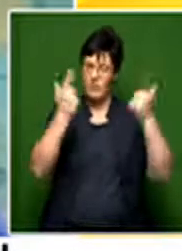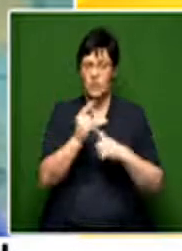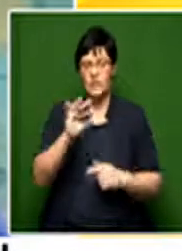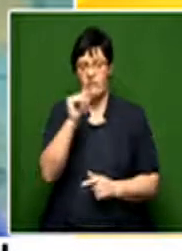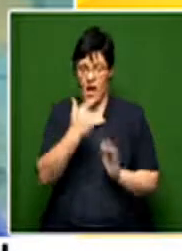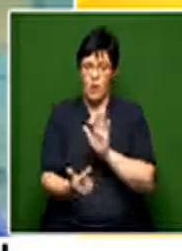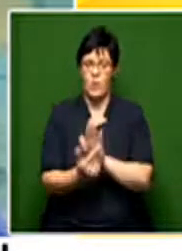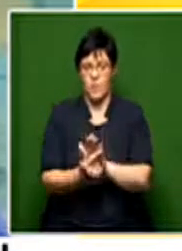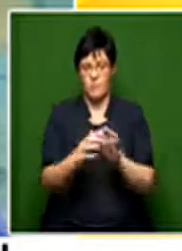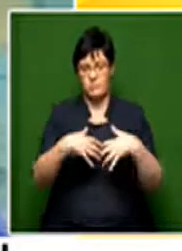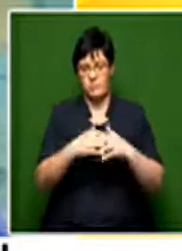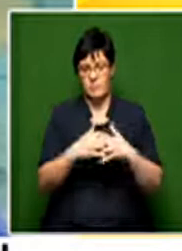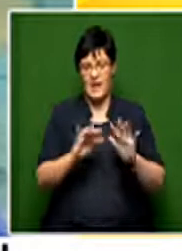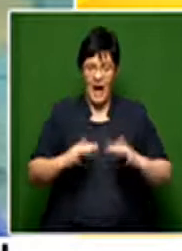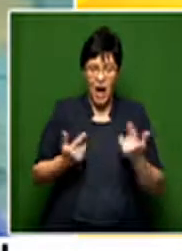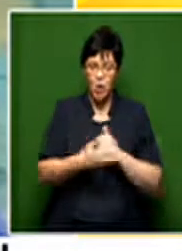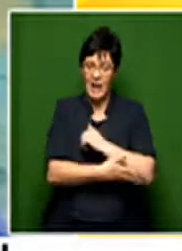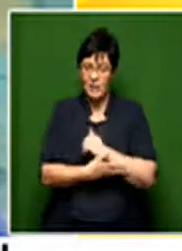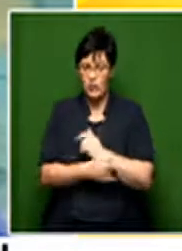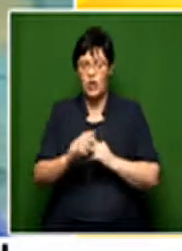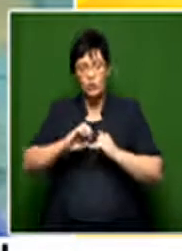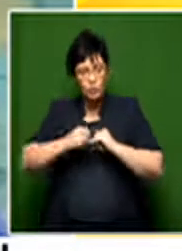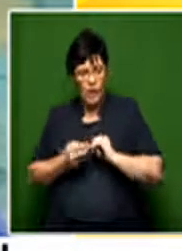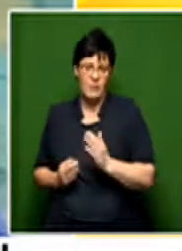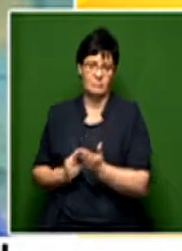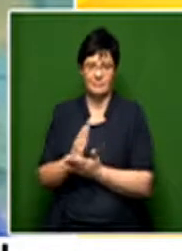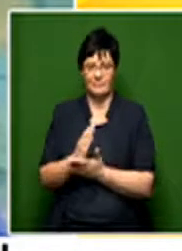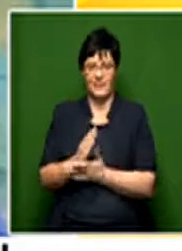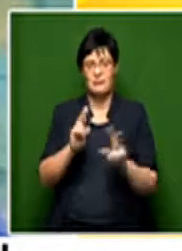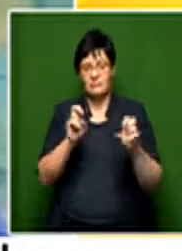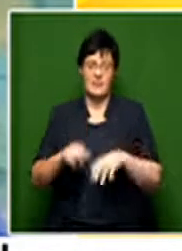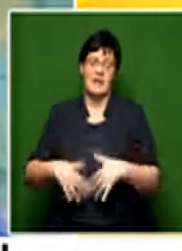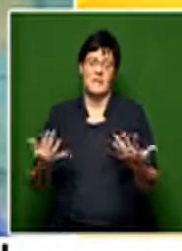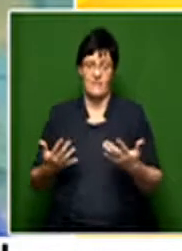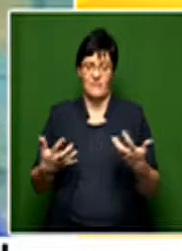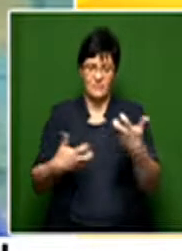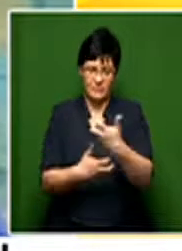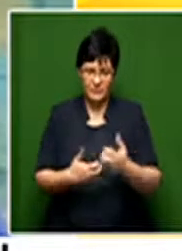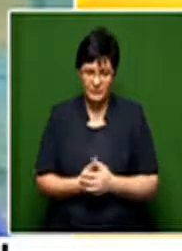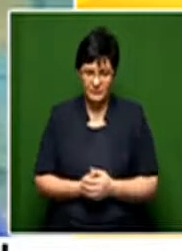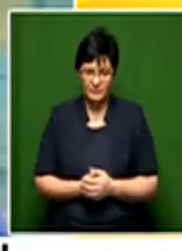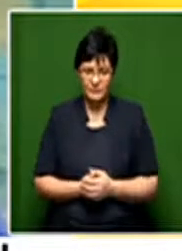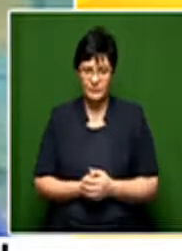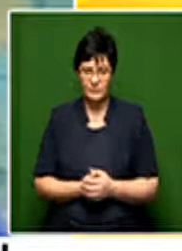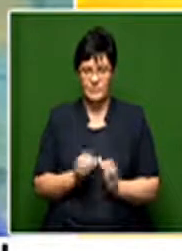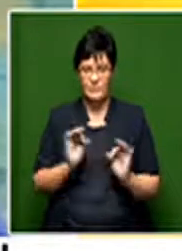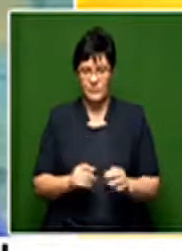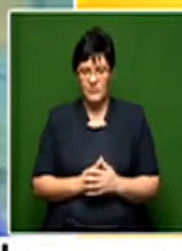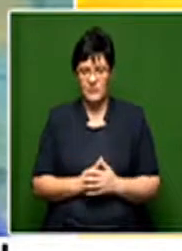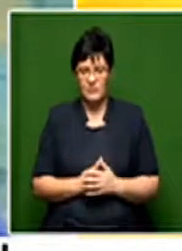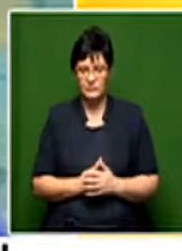and the legislation and how we as a country are trying to get through the issue of statelessness. Sure. Yeah.